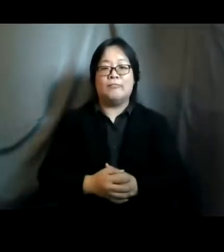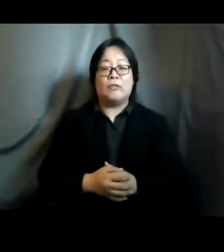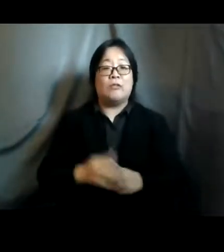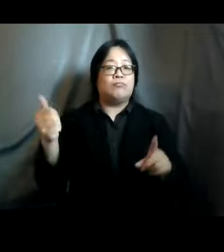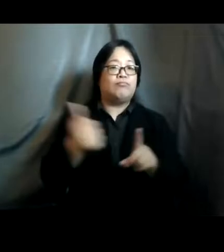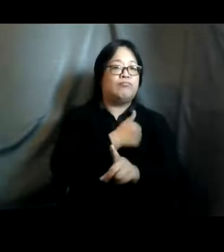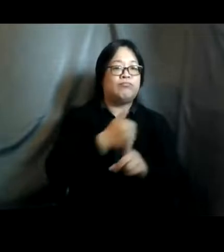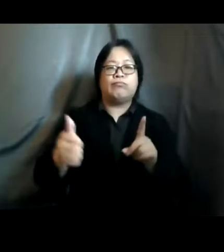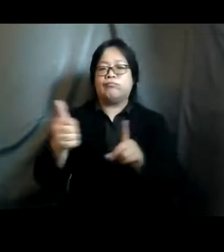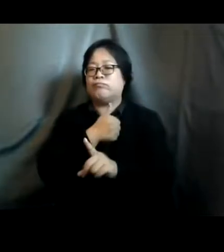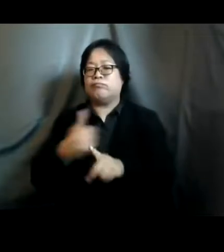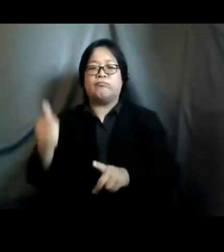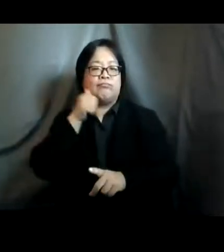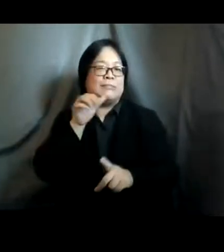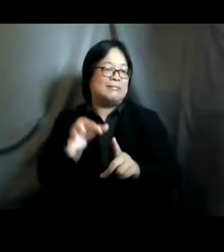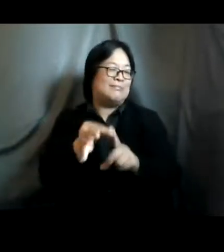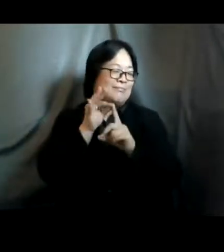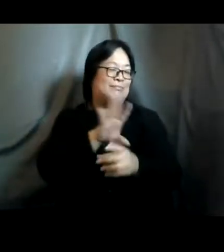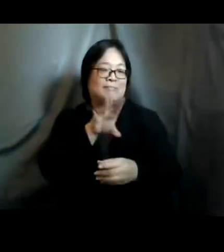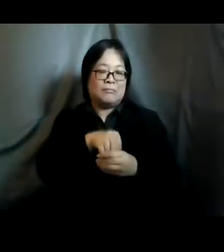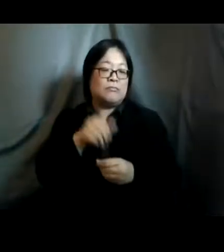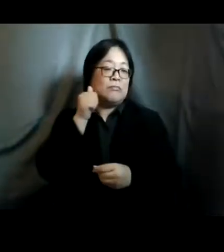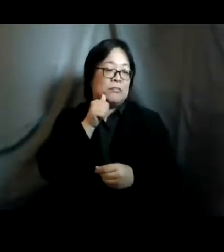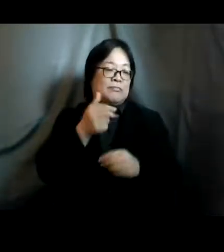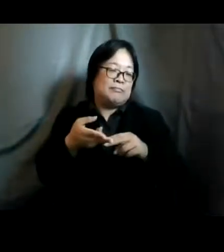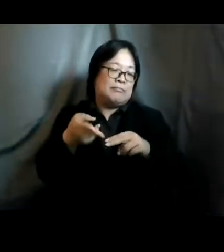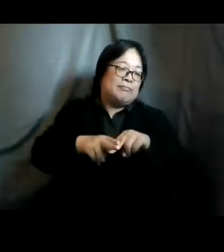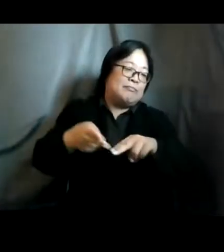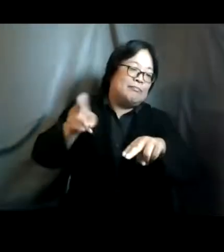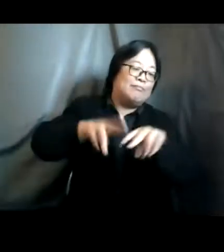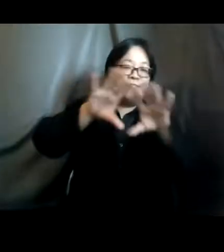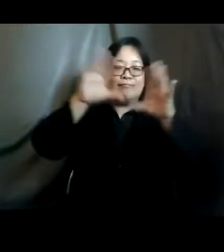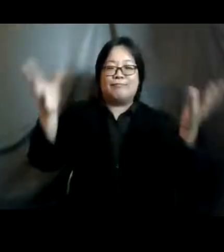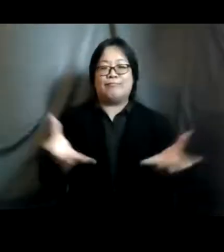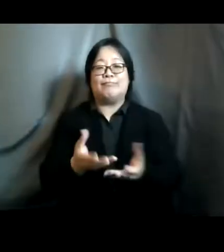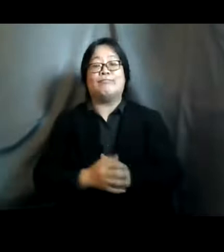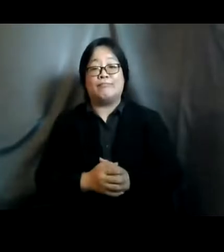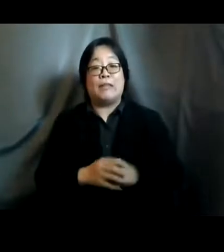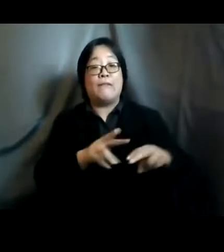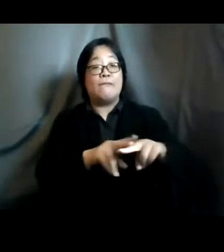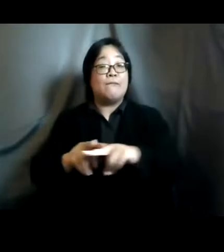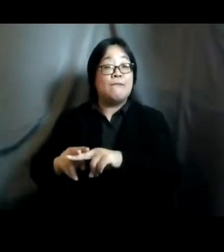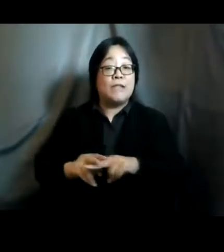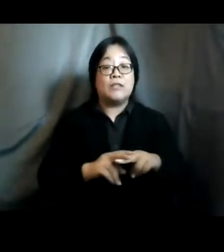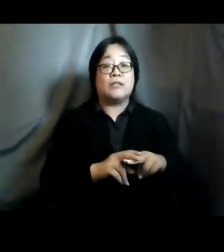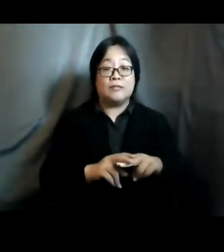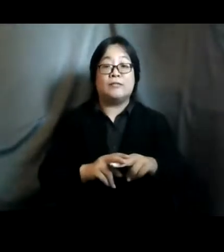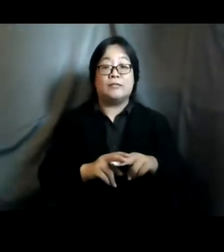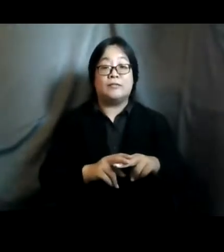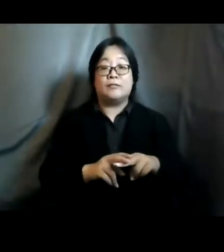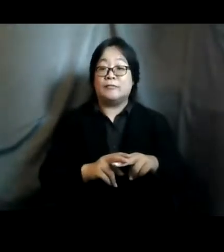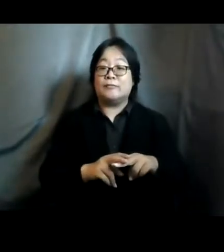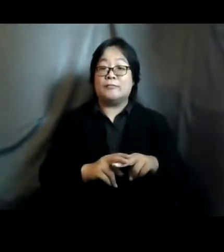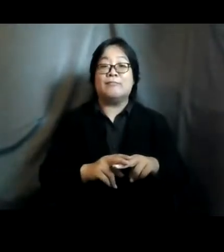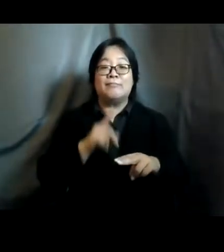particularly domestic violence has increased across the world in fiji there has been to there has been to a